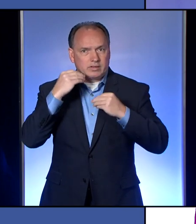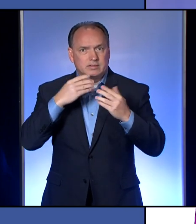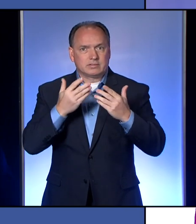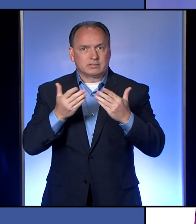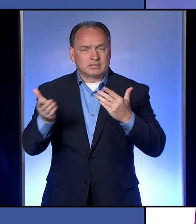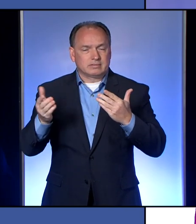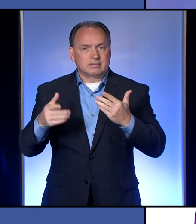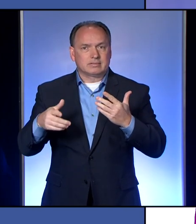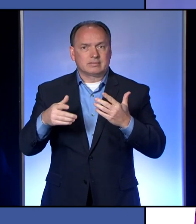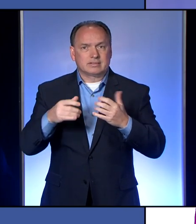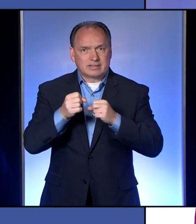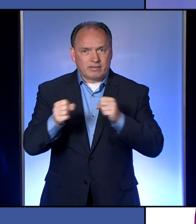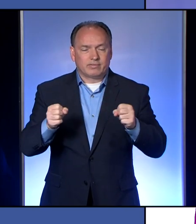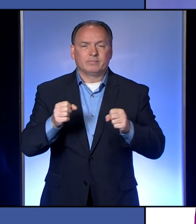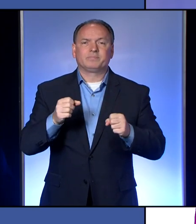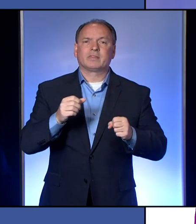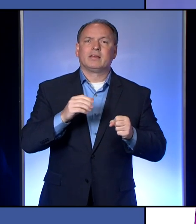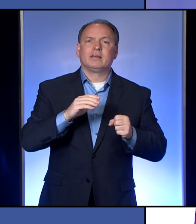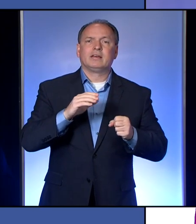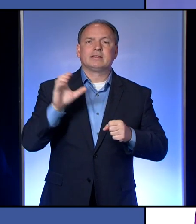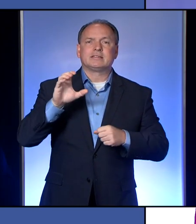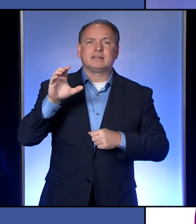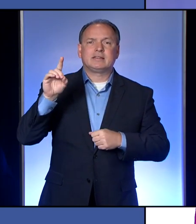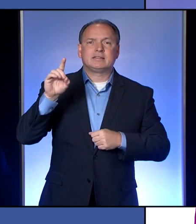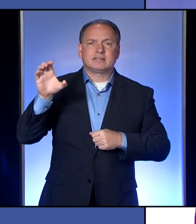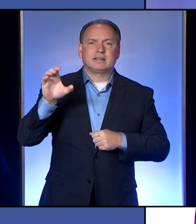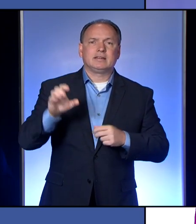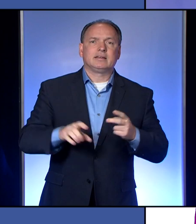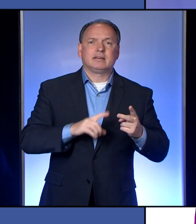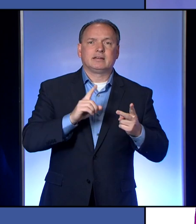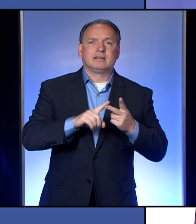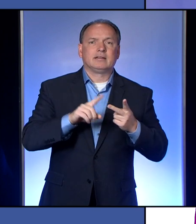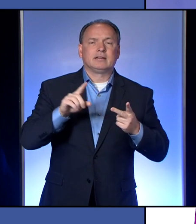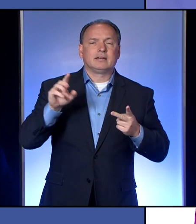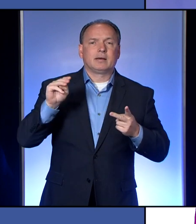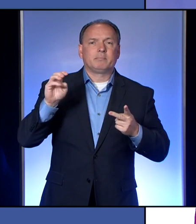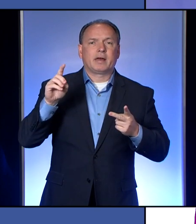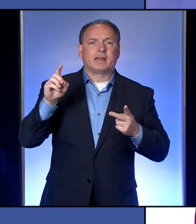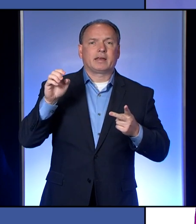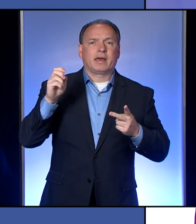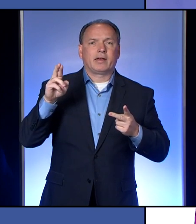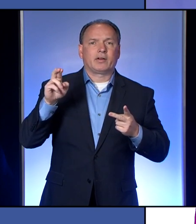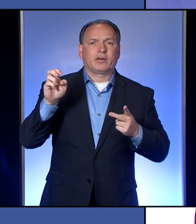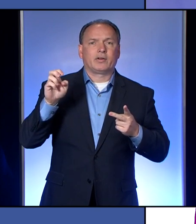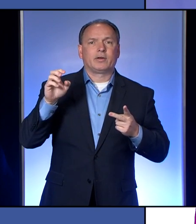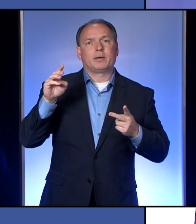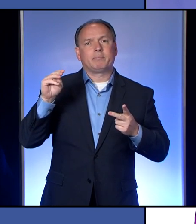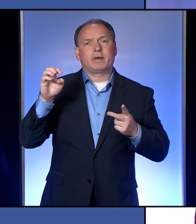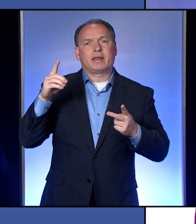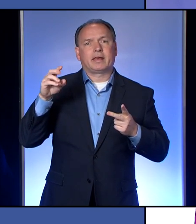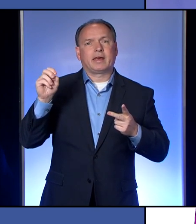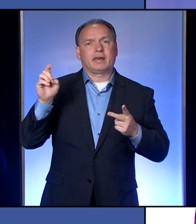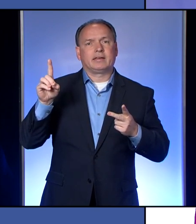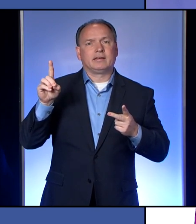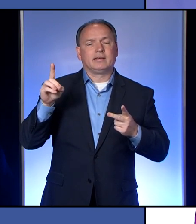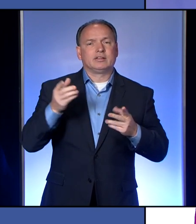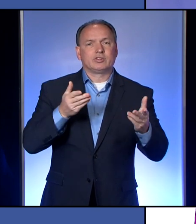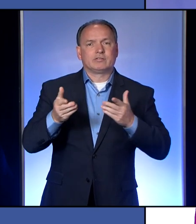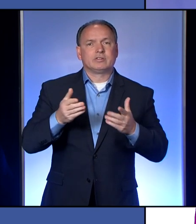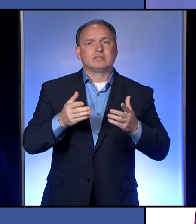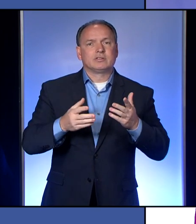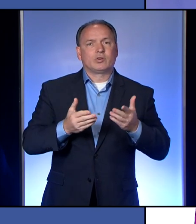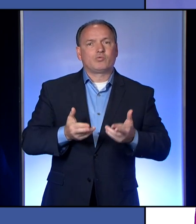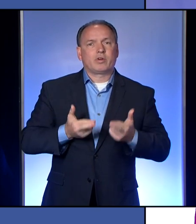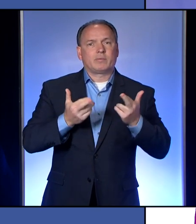Centers for Disease Control and Prevention and the Centers for Medicare and Medicaid Services highly recommend this type of expanded